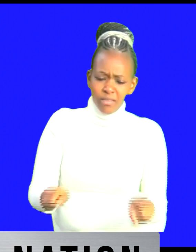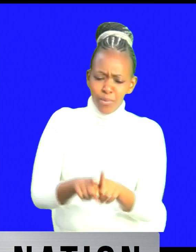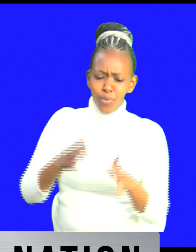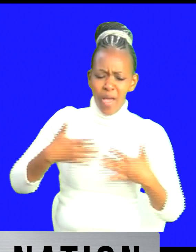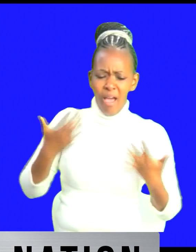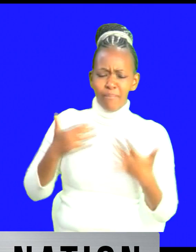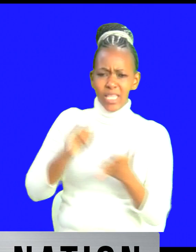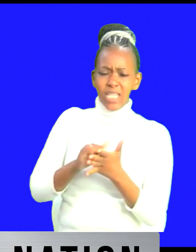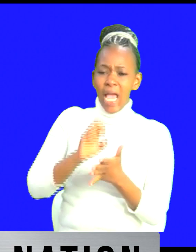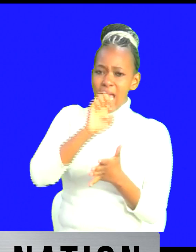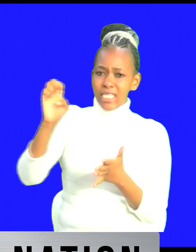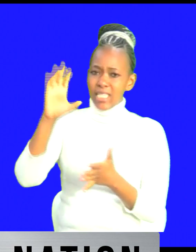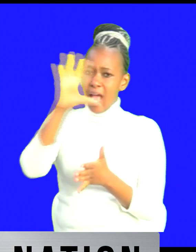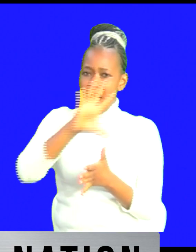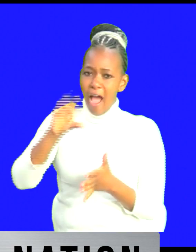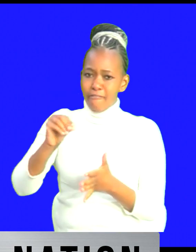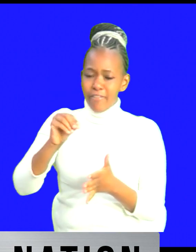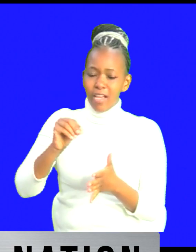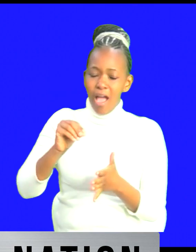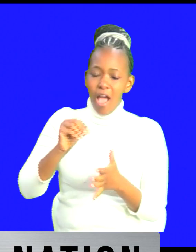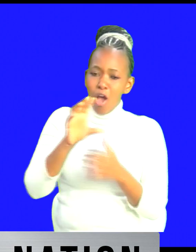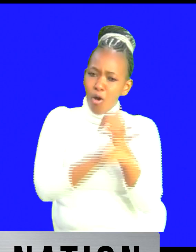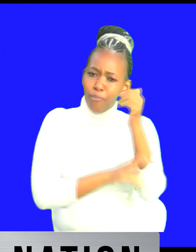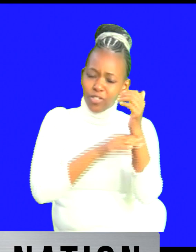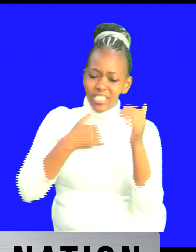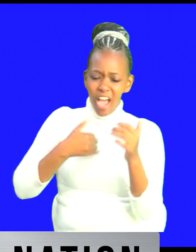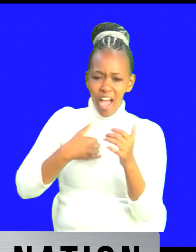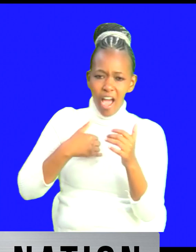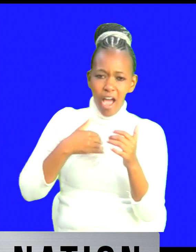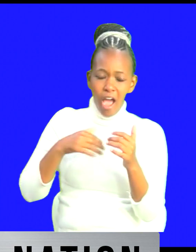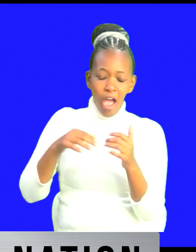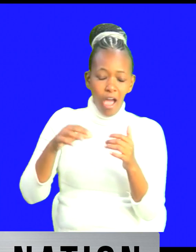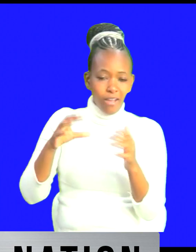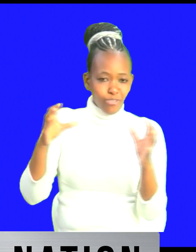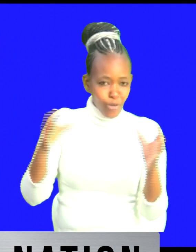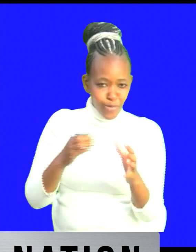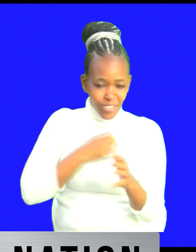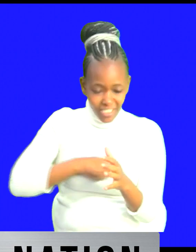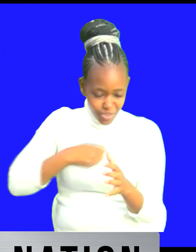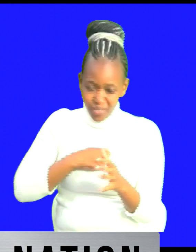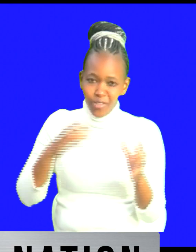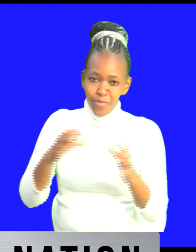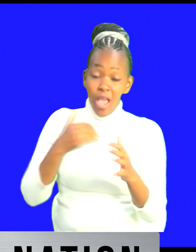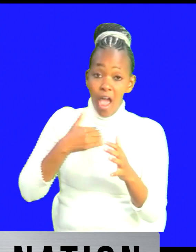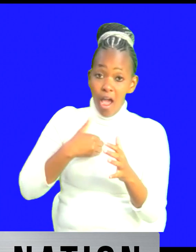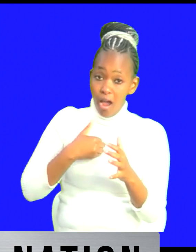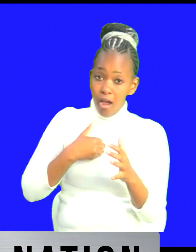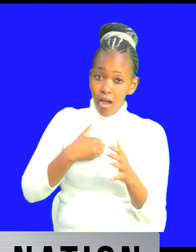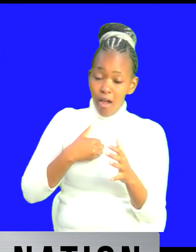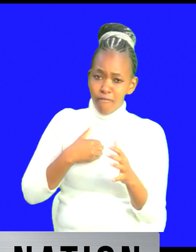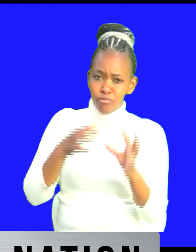community yeah there is unity and all that we won't be getting like fights fires guns blazing all that